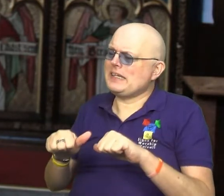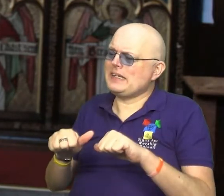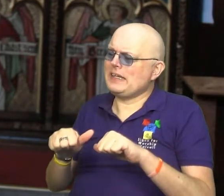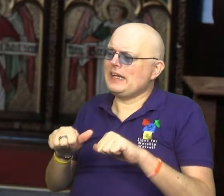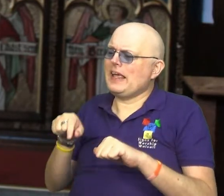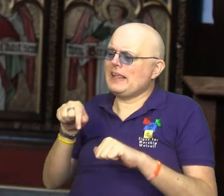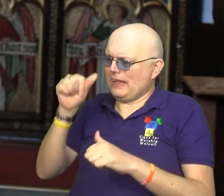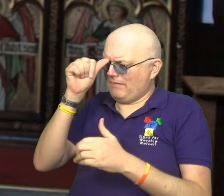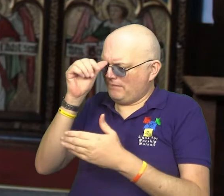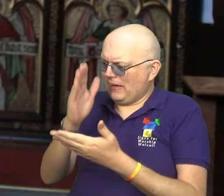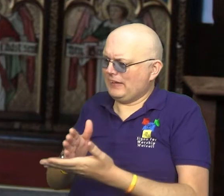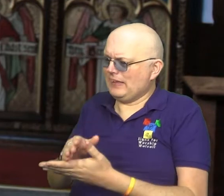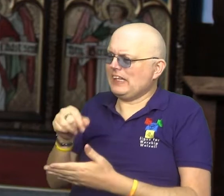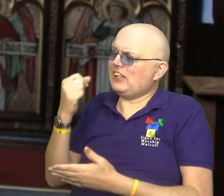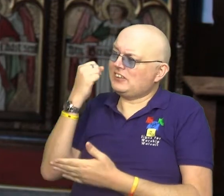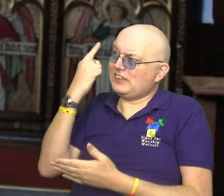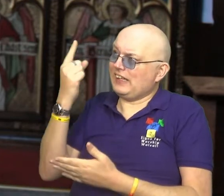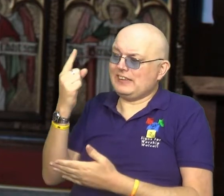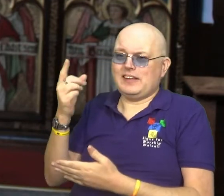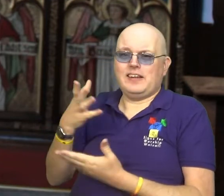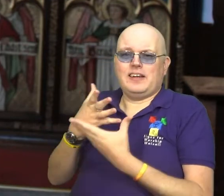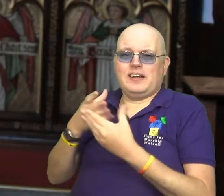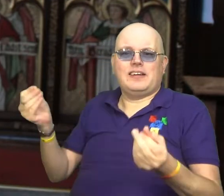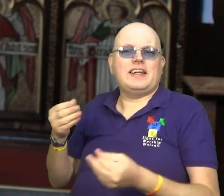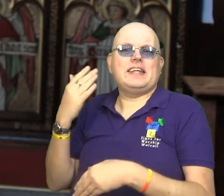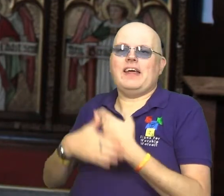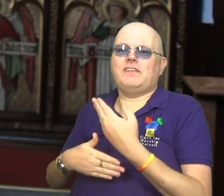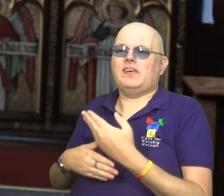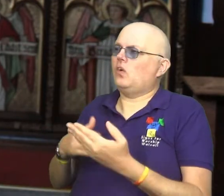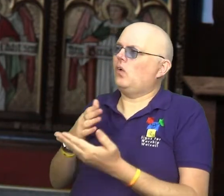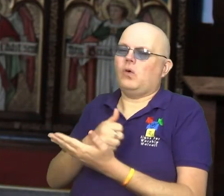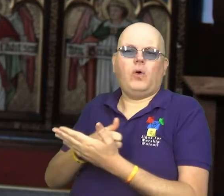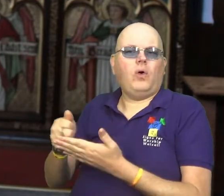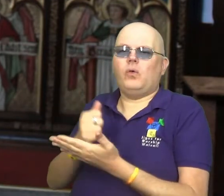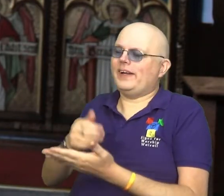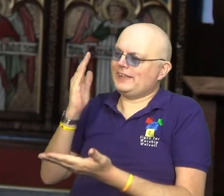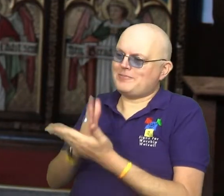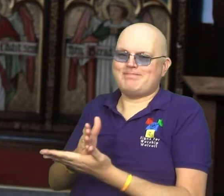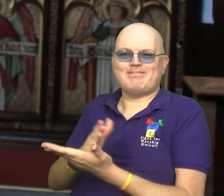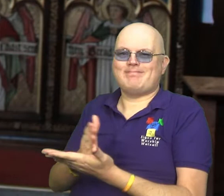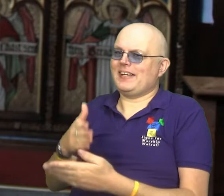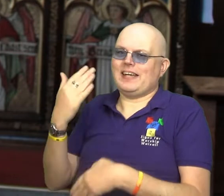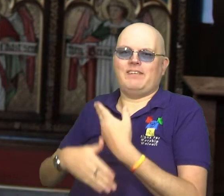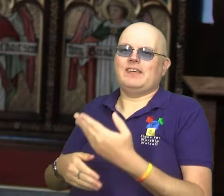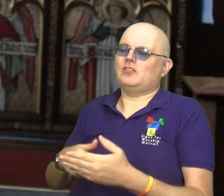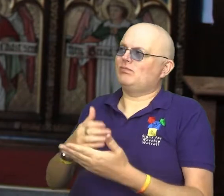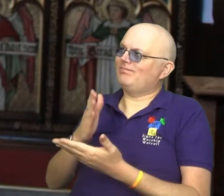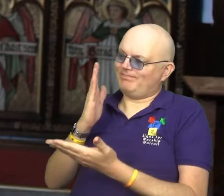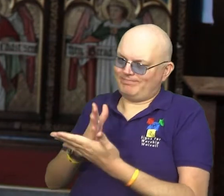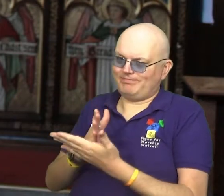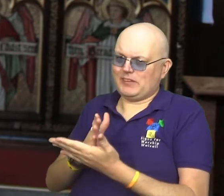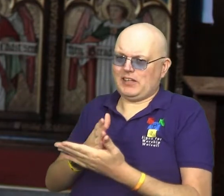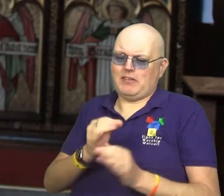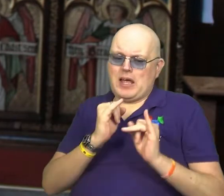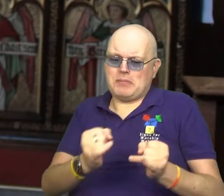that faith, that understanding has never left me and it's never been in doubt. So, even when bad things